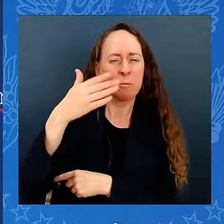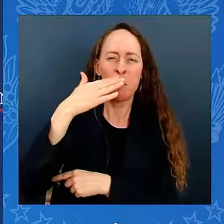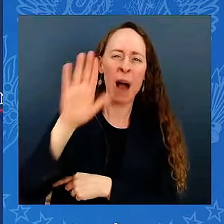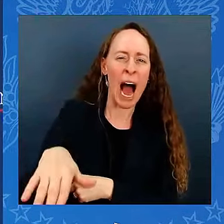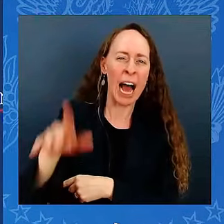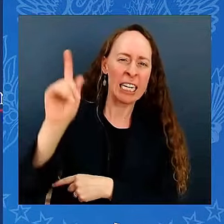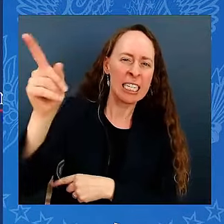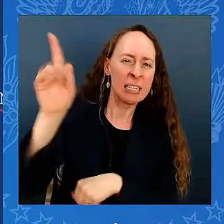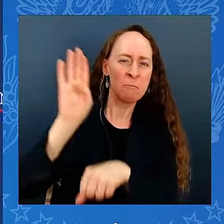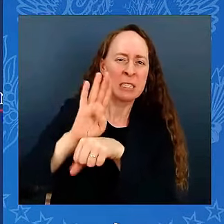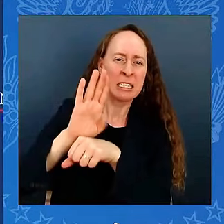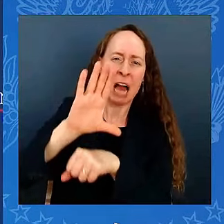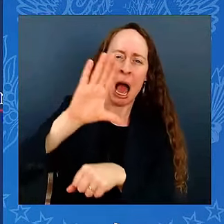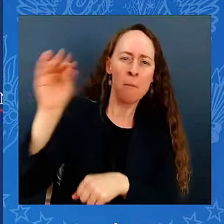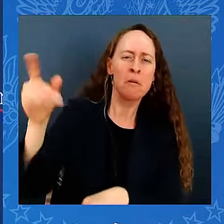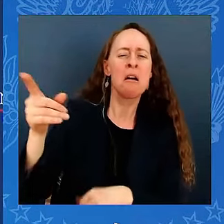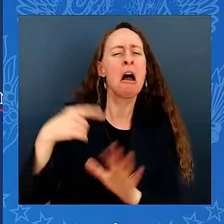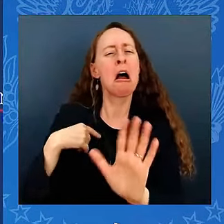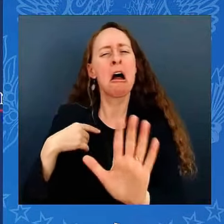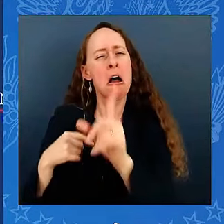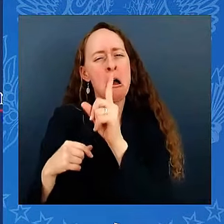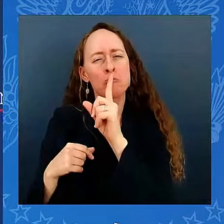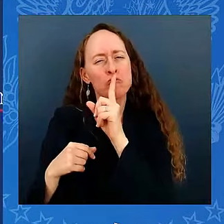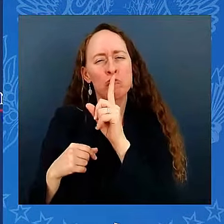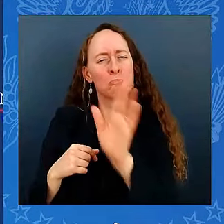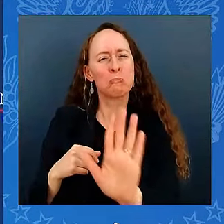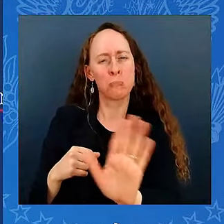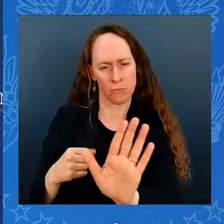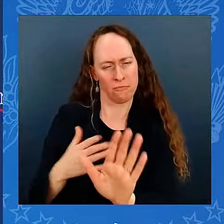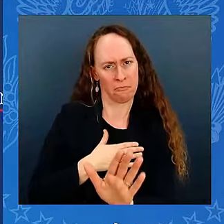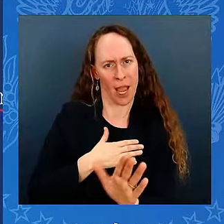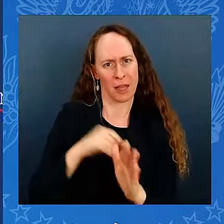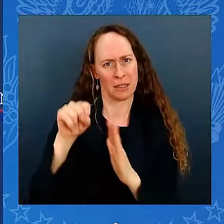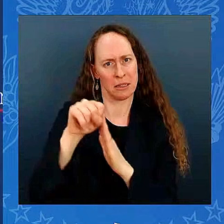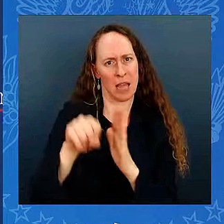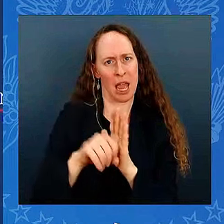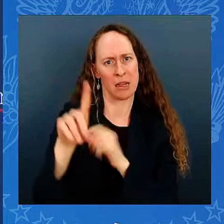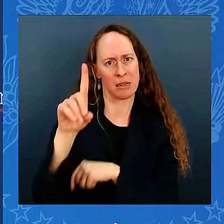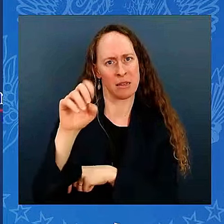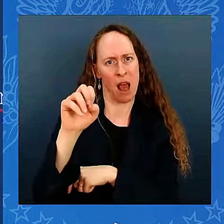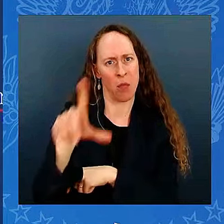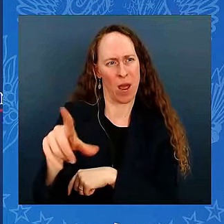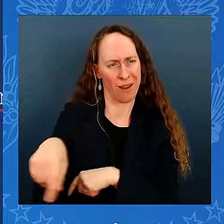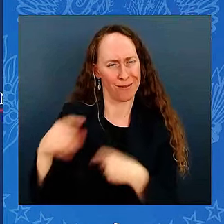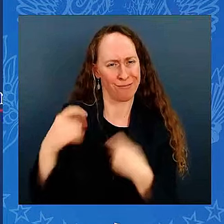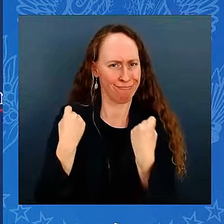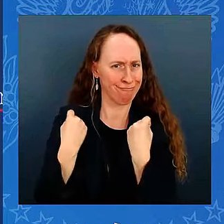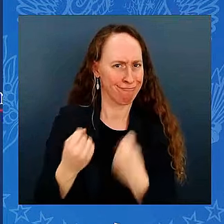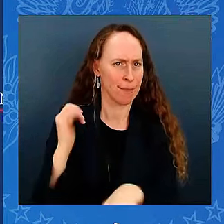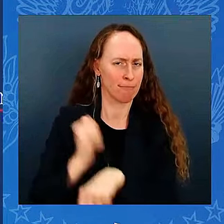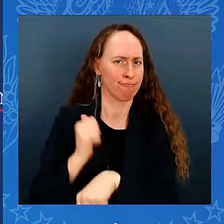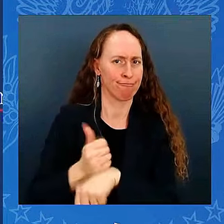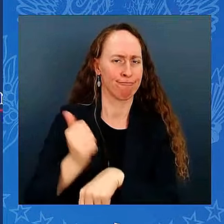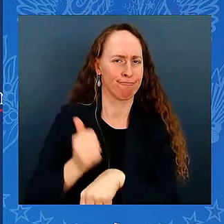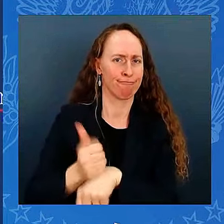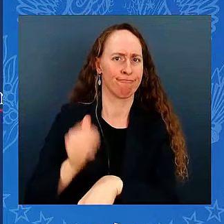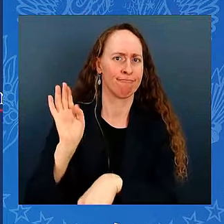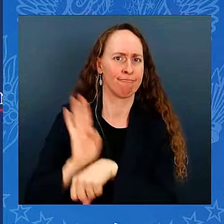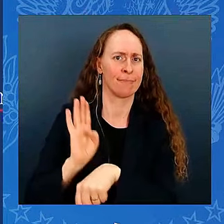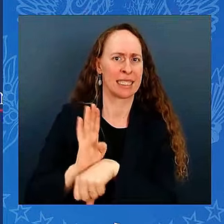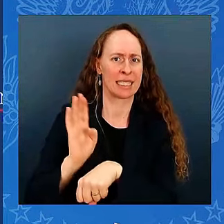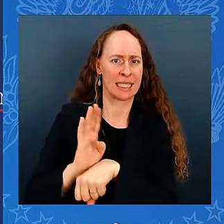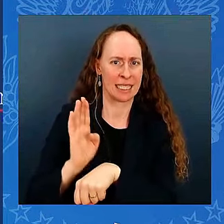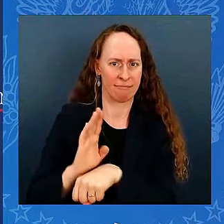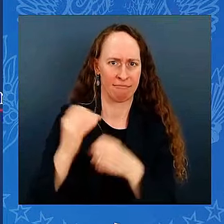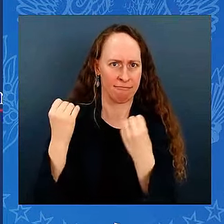For 36 years, represented a state, Tom and I, that have more corporations incorporated in Delaware than every other nation in the United States of